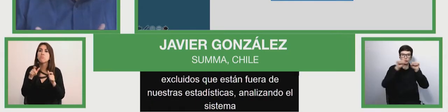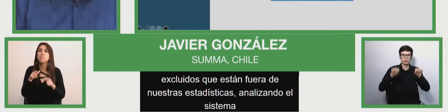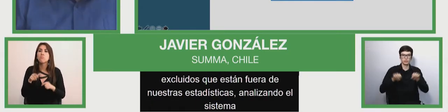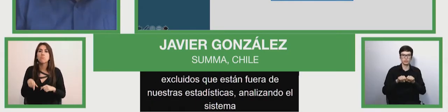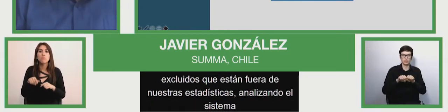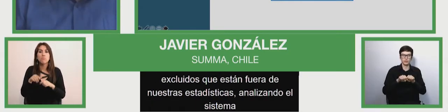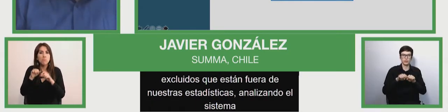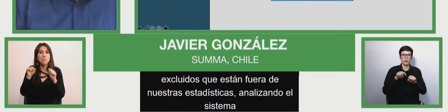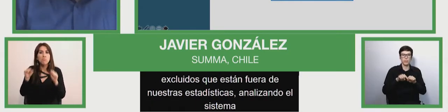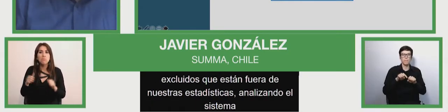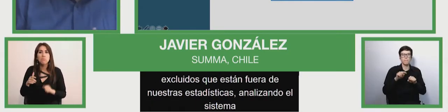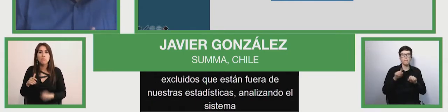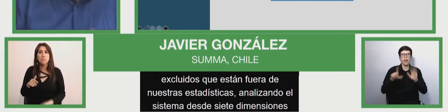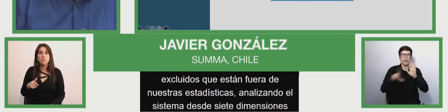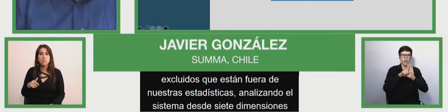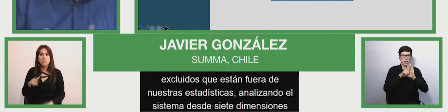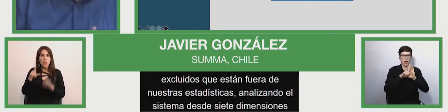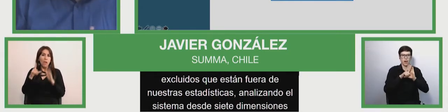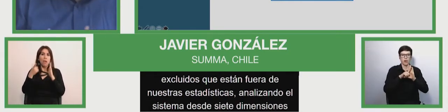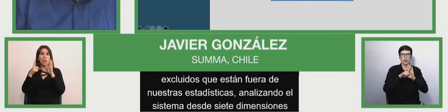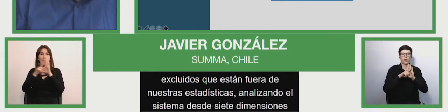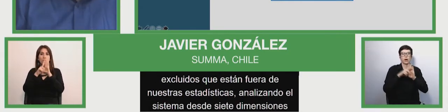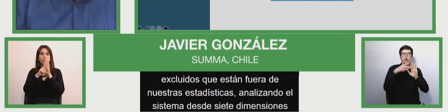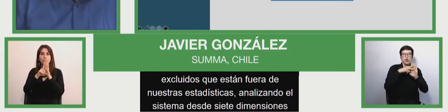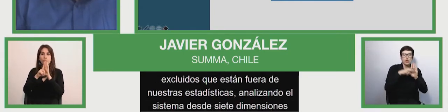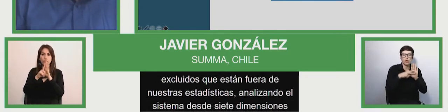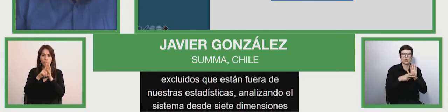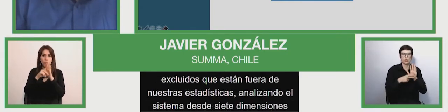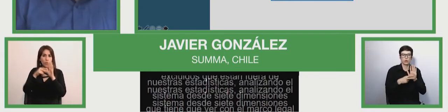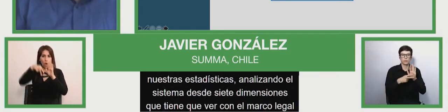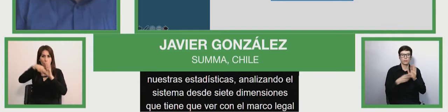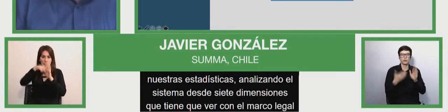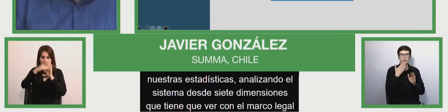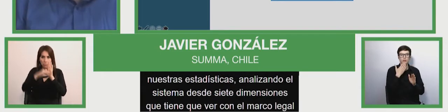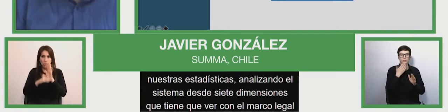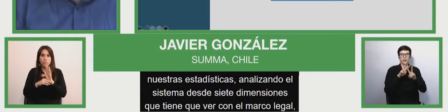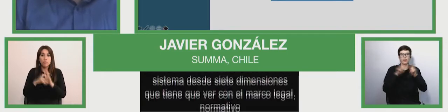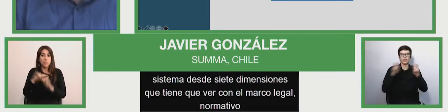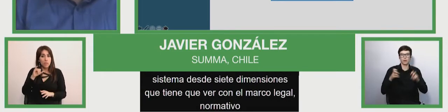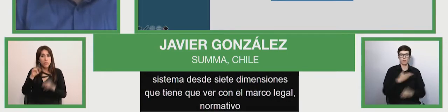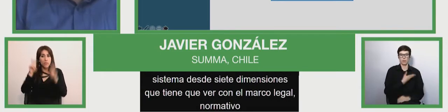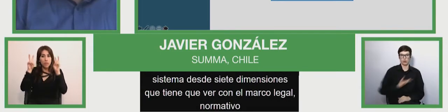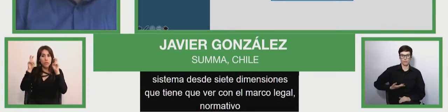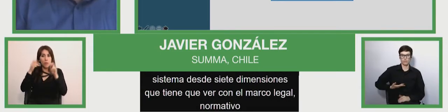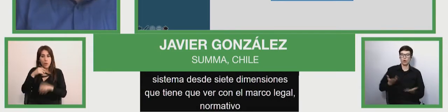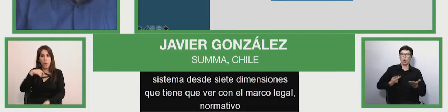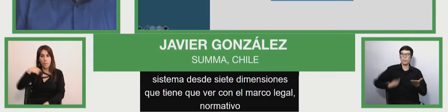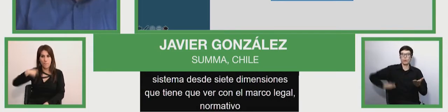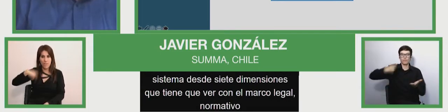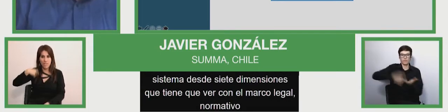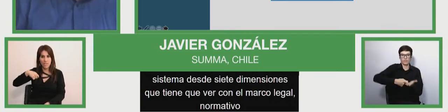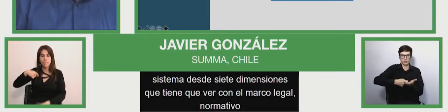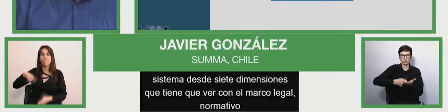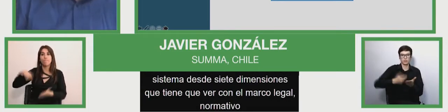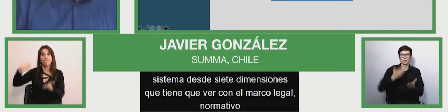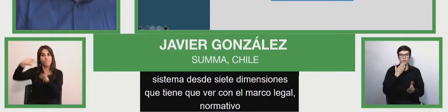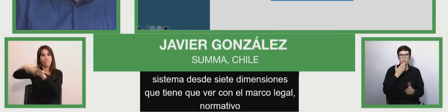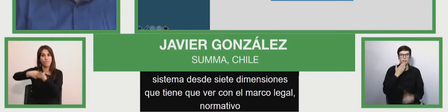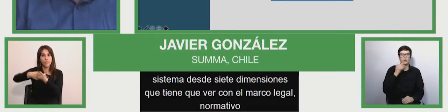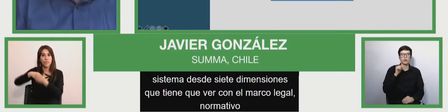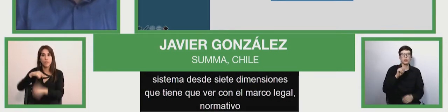a legal framework, governance and funding, curriculum tech schools,